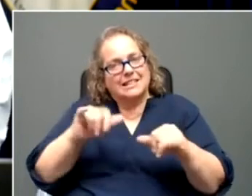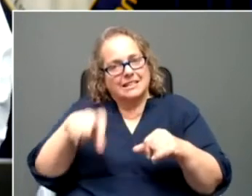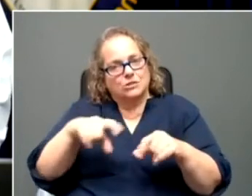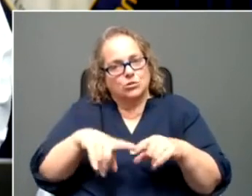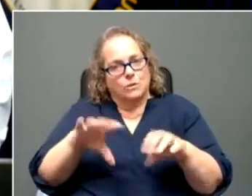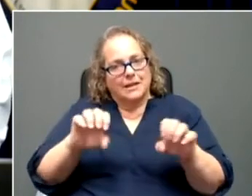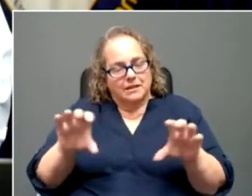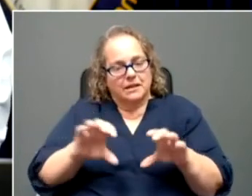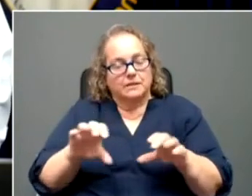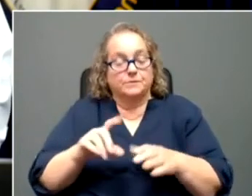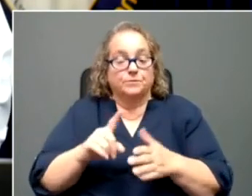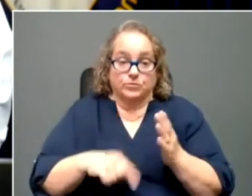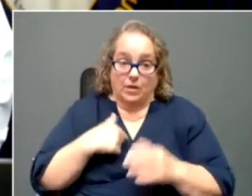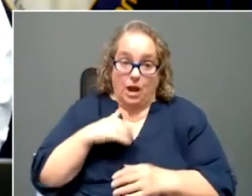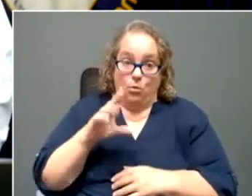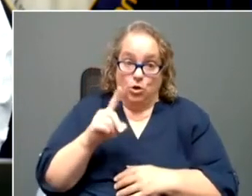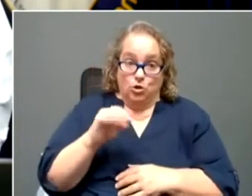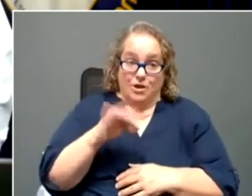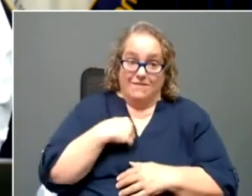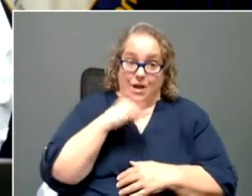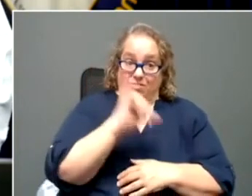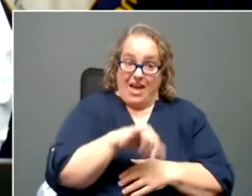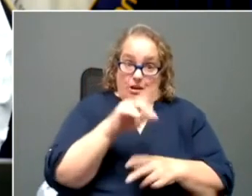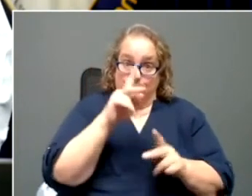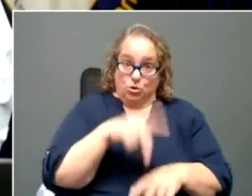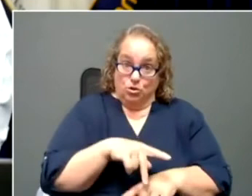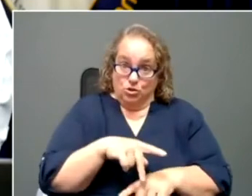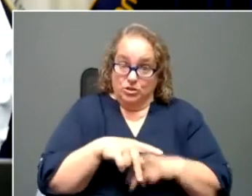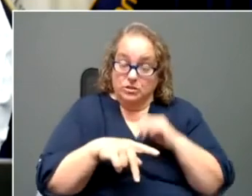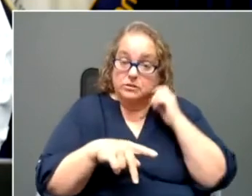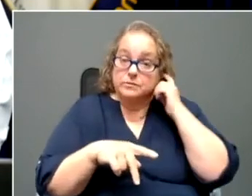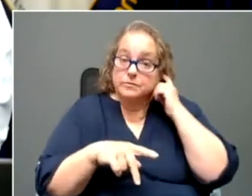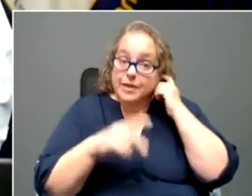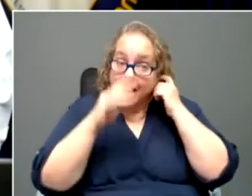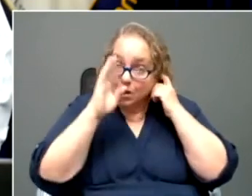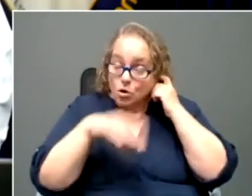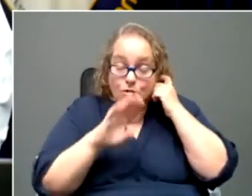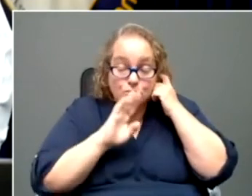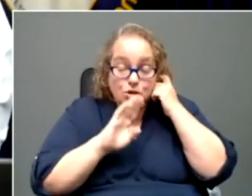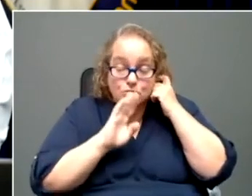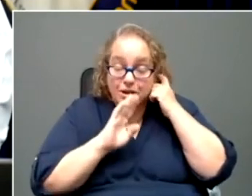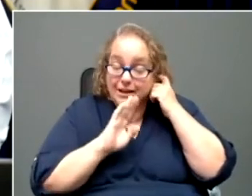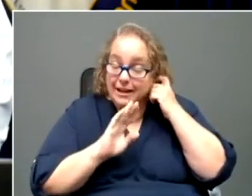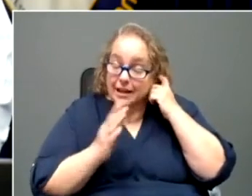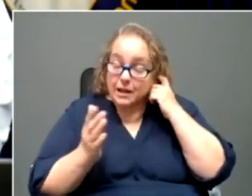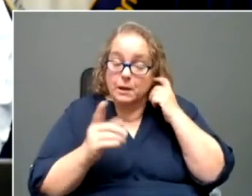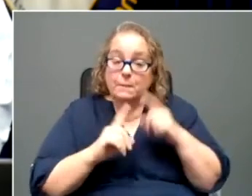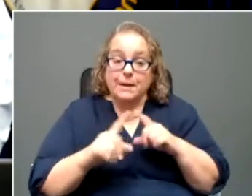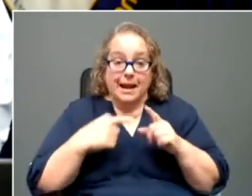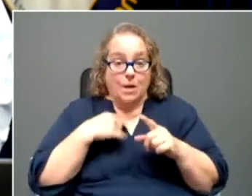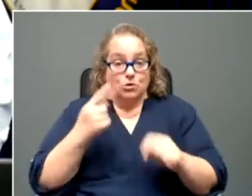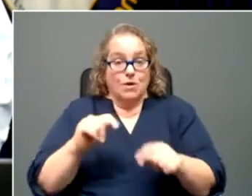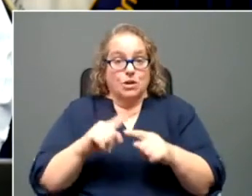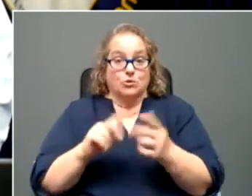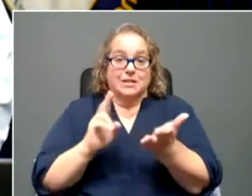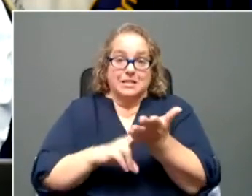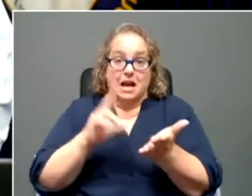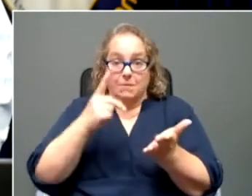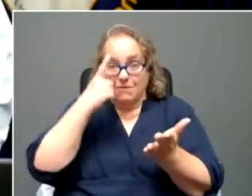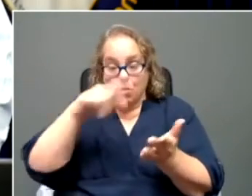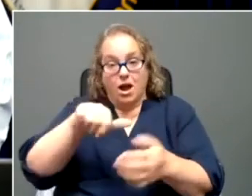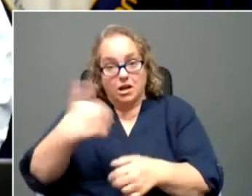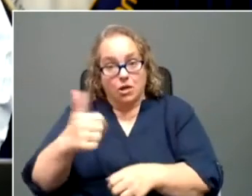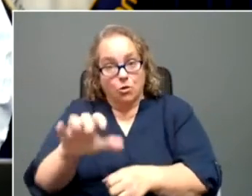Um, what I would do if I was that individual, um, and I know it's frustrating in the very least, try to sign up for another appointment,